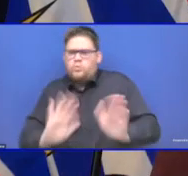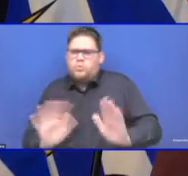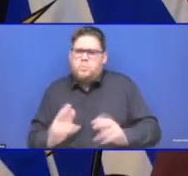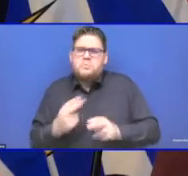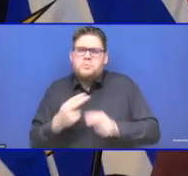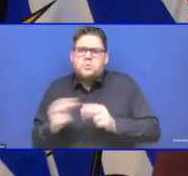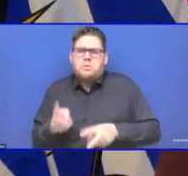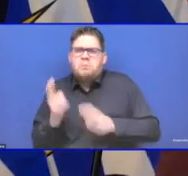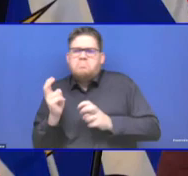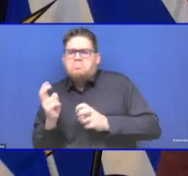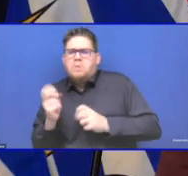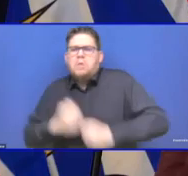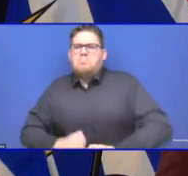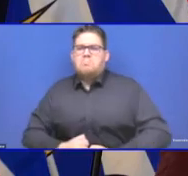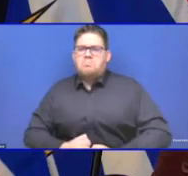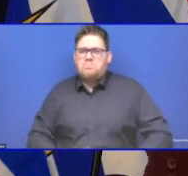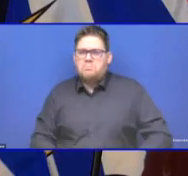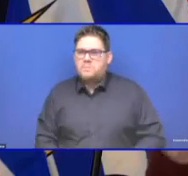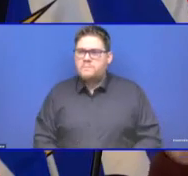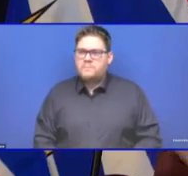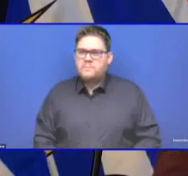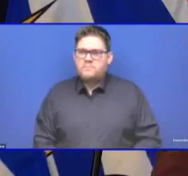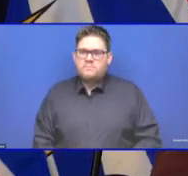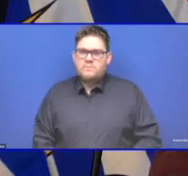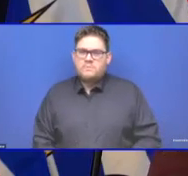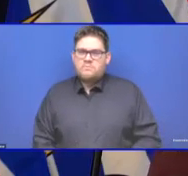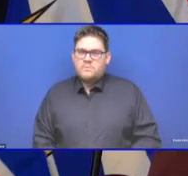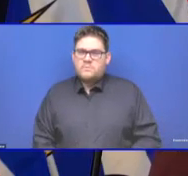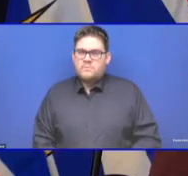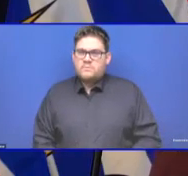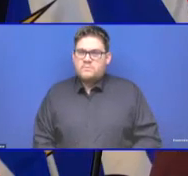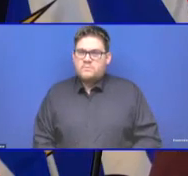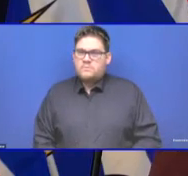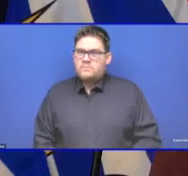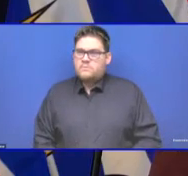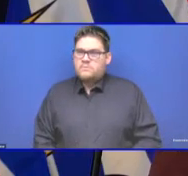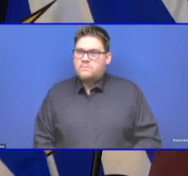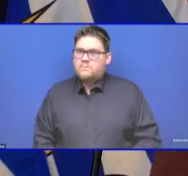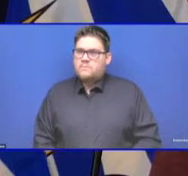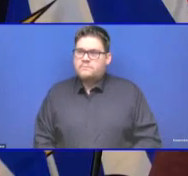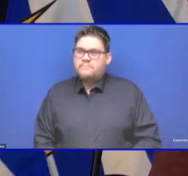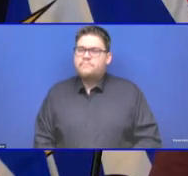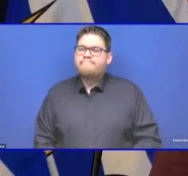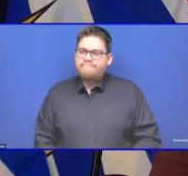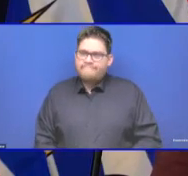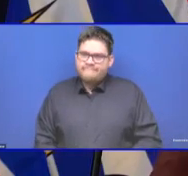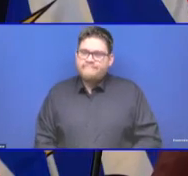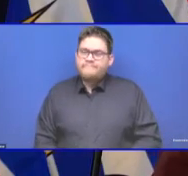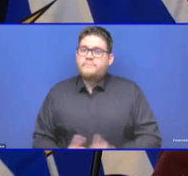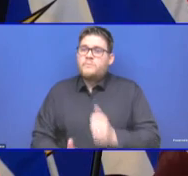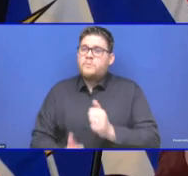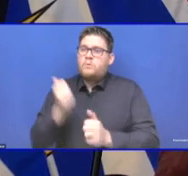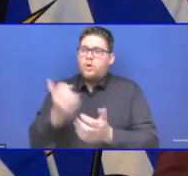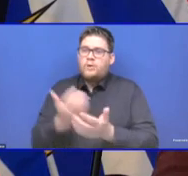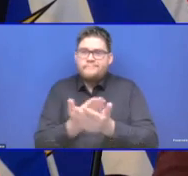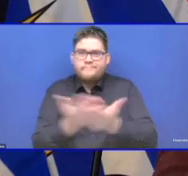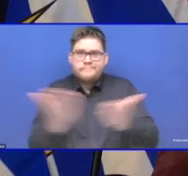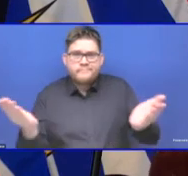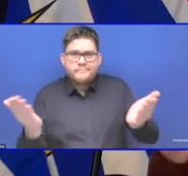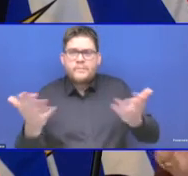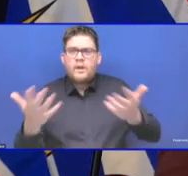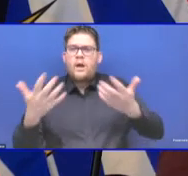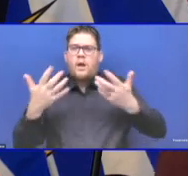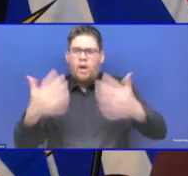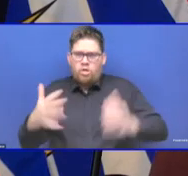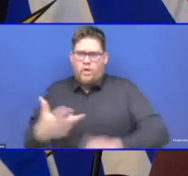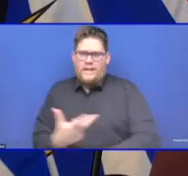most people being vaccinated, or at least all staff being vaccinated, that the rate of growth of outbreaks and